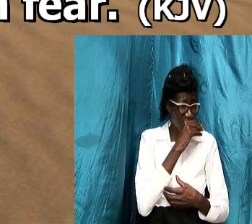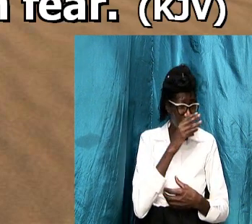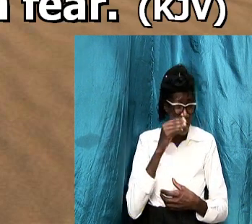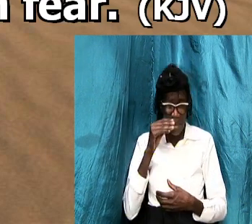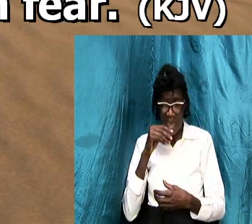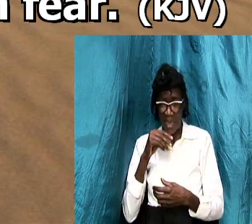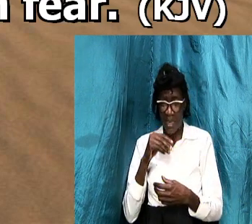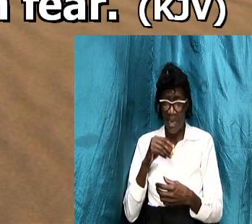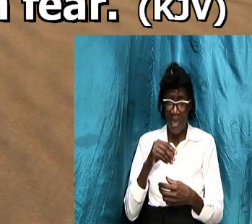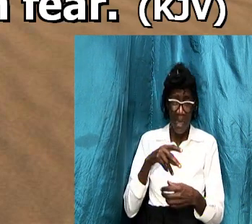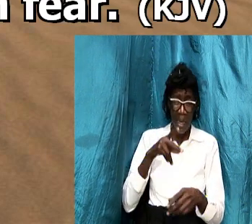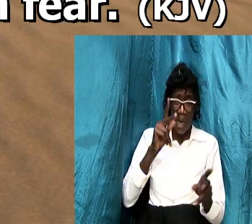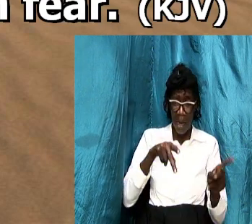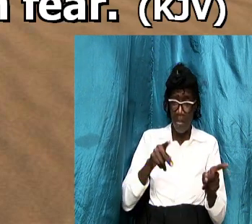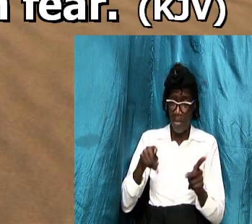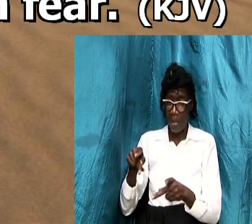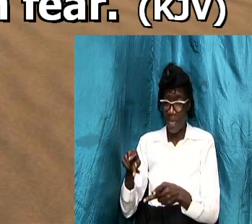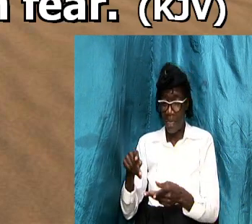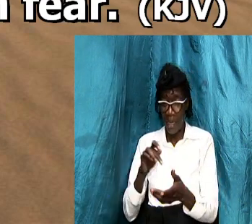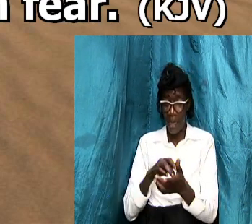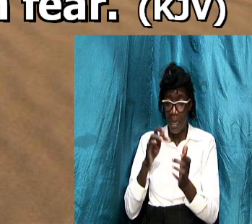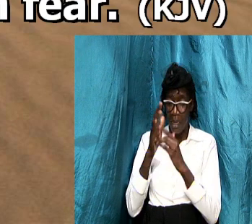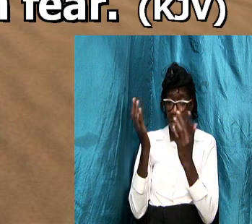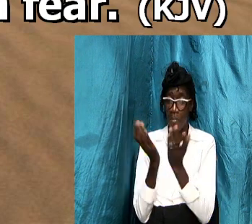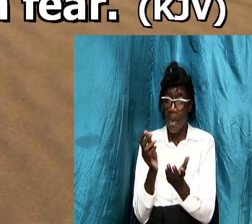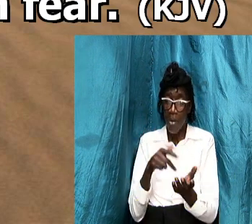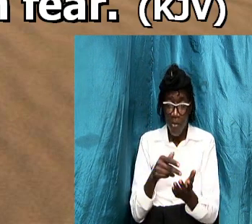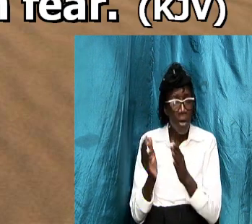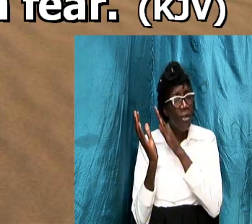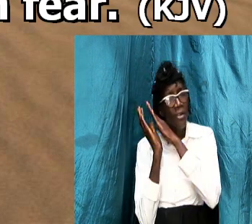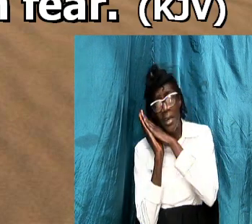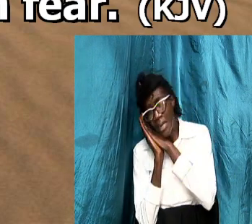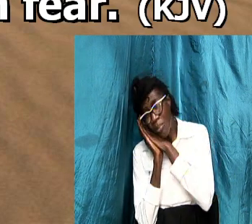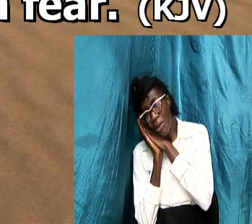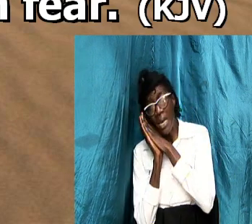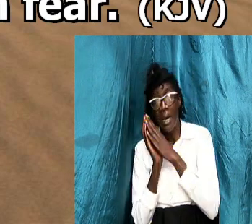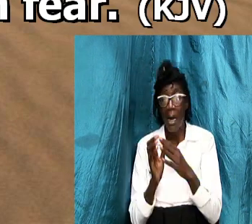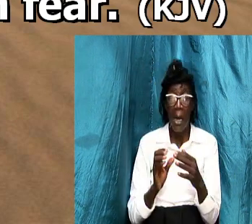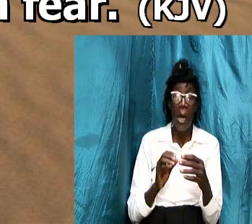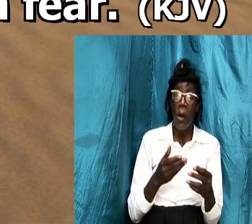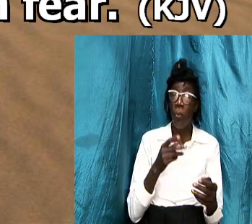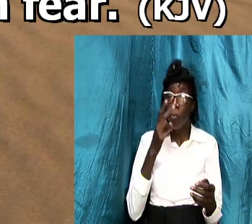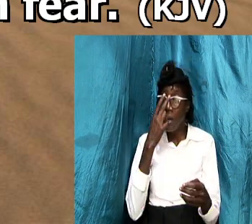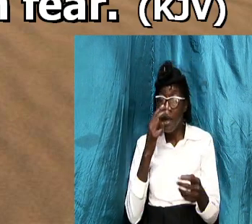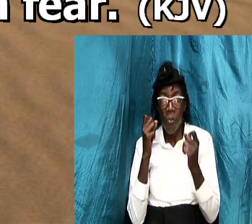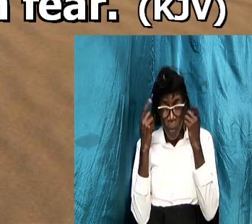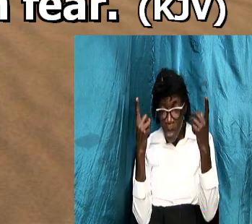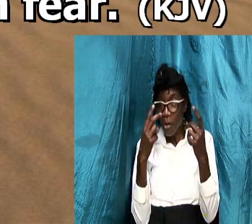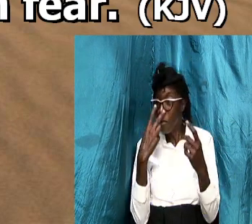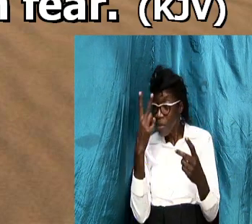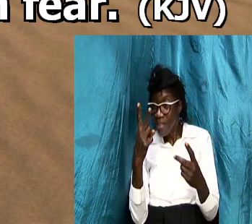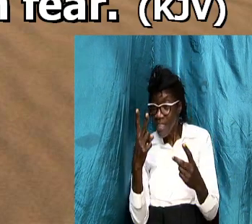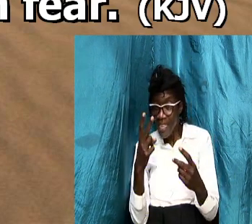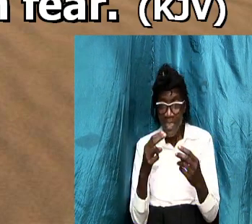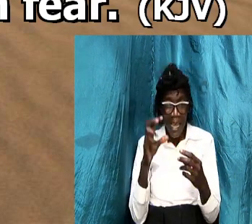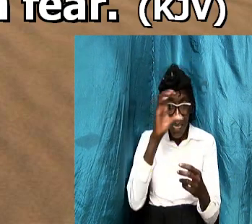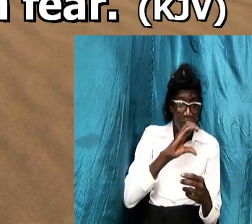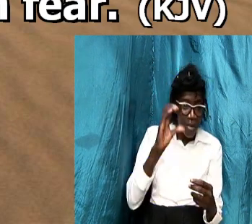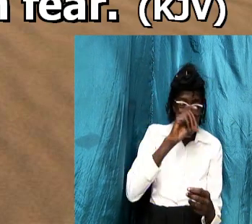bible verse on the pillow and wake up in the morning and see this big thing seek the lord or or serve the lord or die